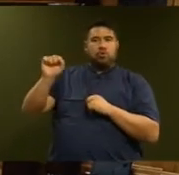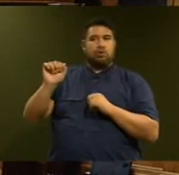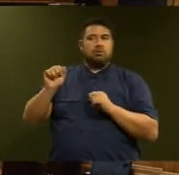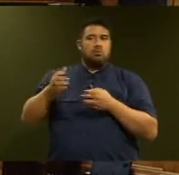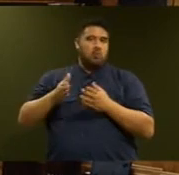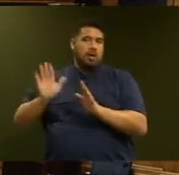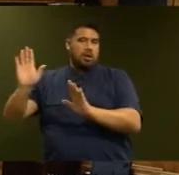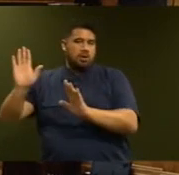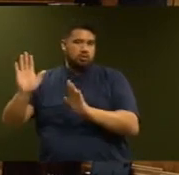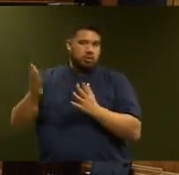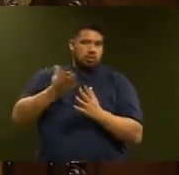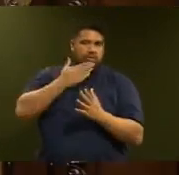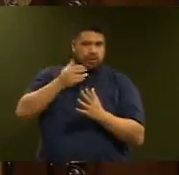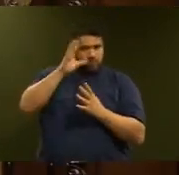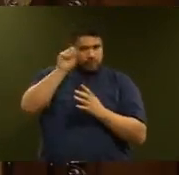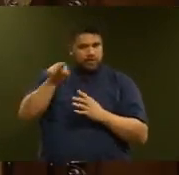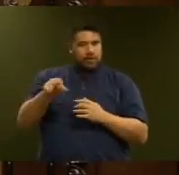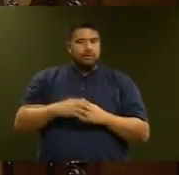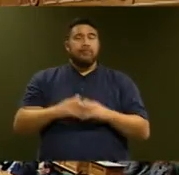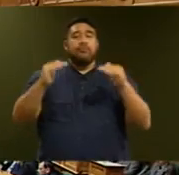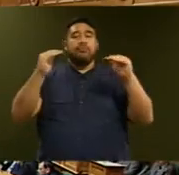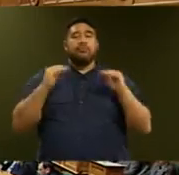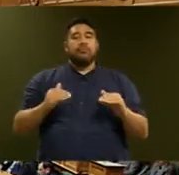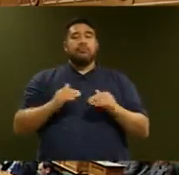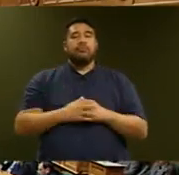Thank you. Question number three, the honourable Judith Collins. Mr Speaker. Thank